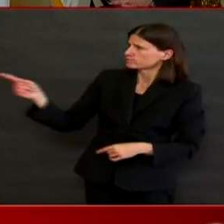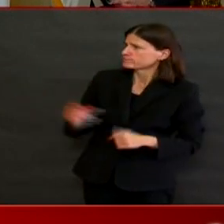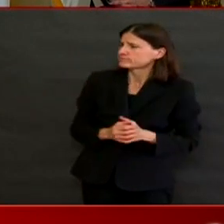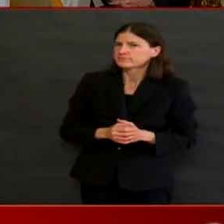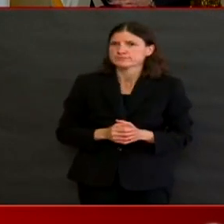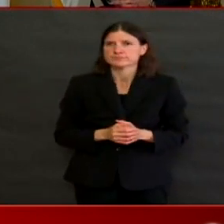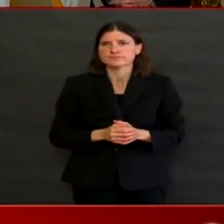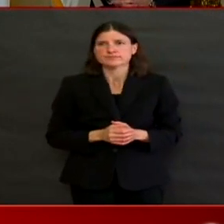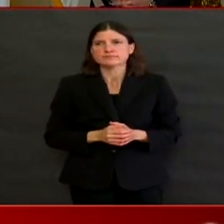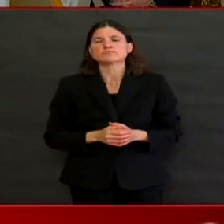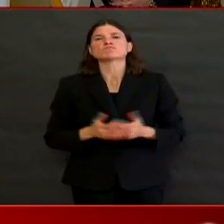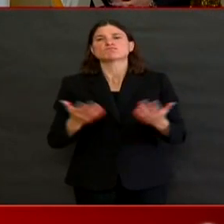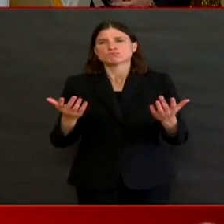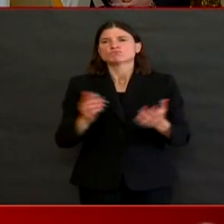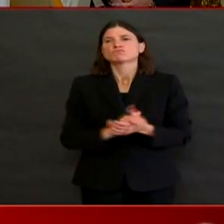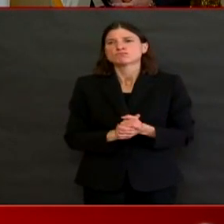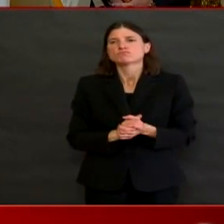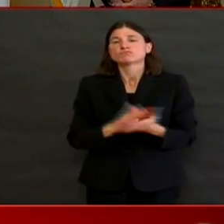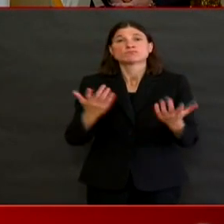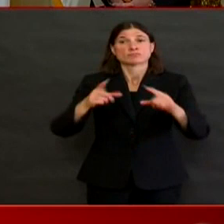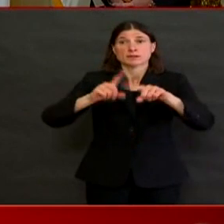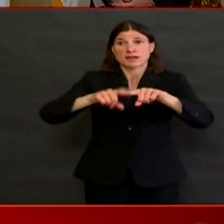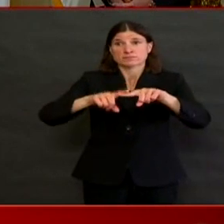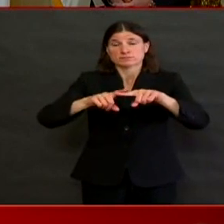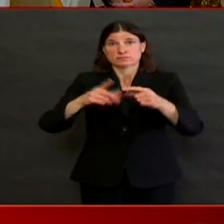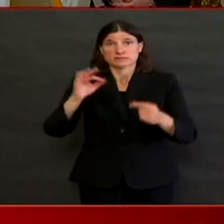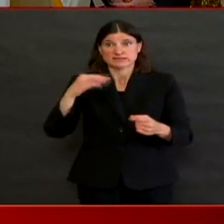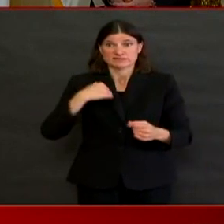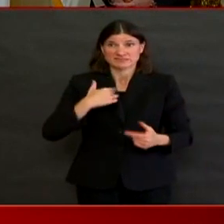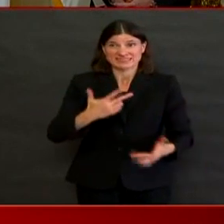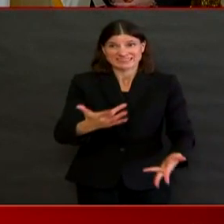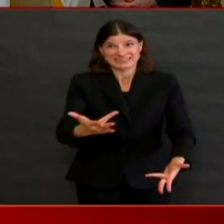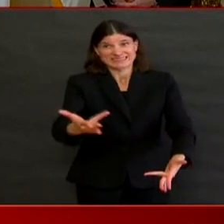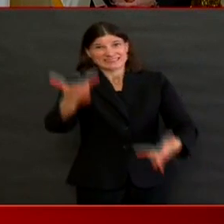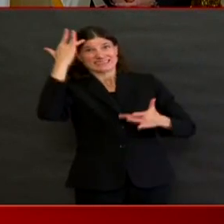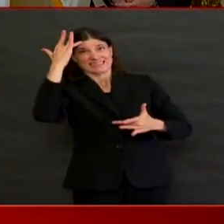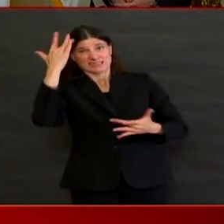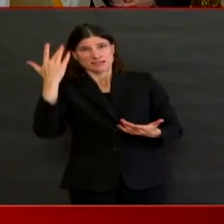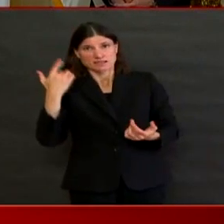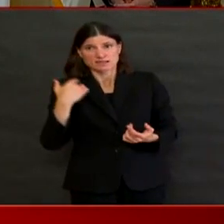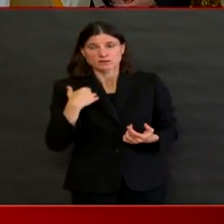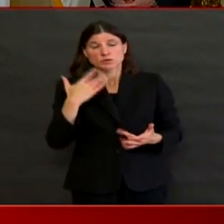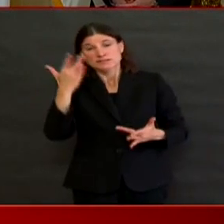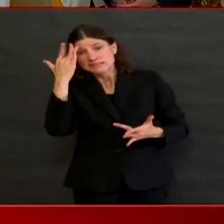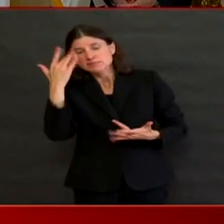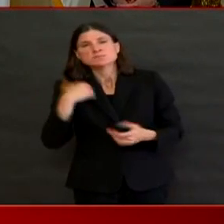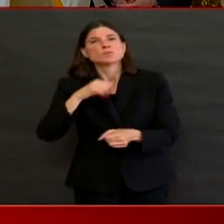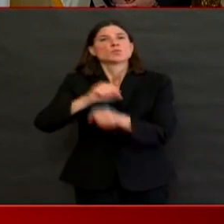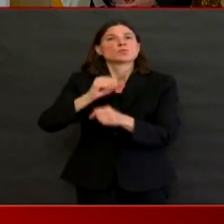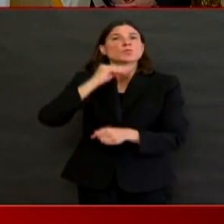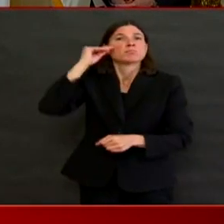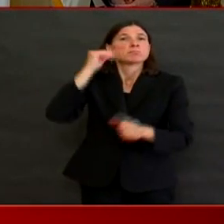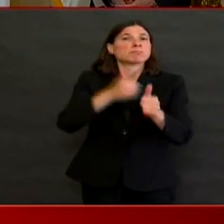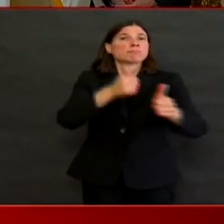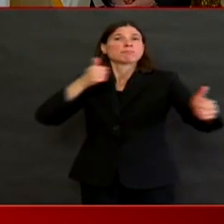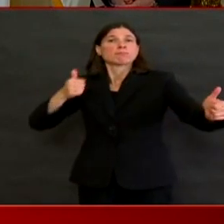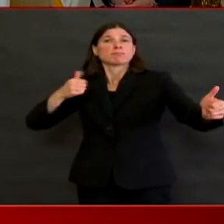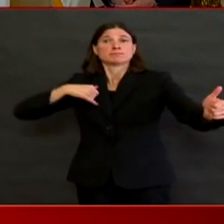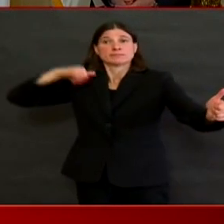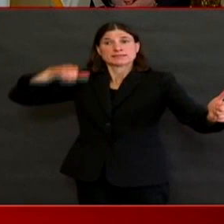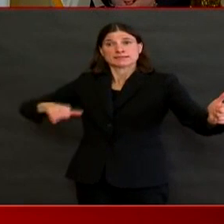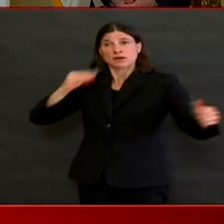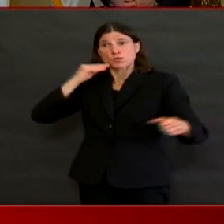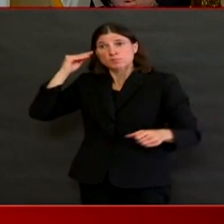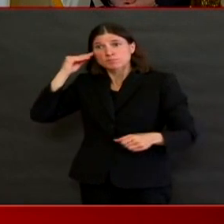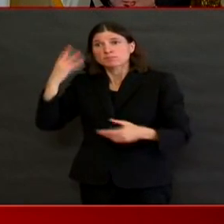become. If I'm able to work from home, then that's what I'll do. If I have to go to the hospital, we have a terrific team in